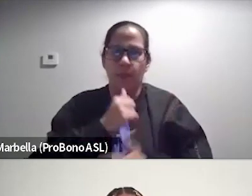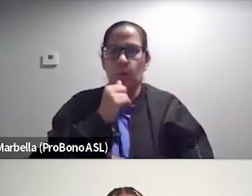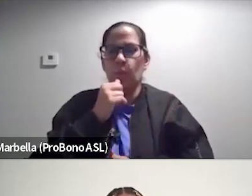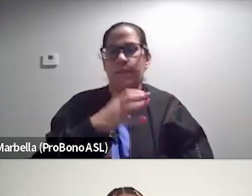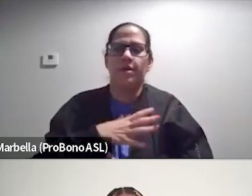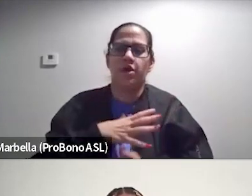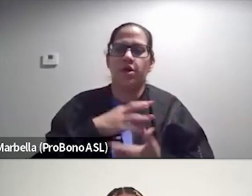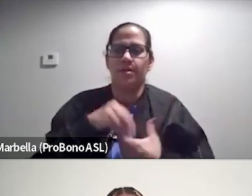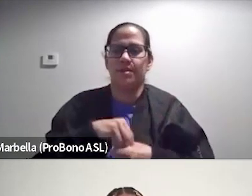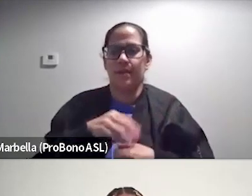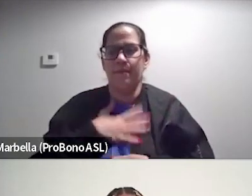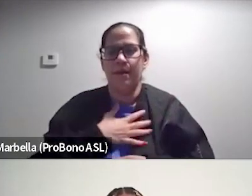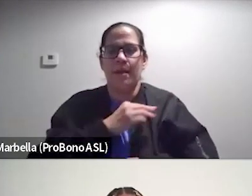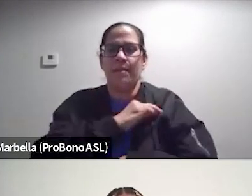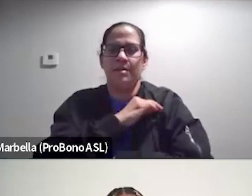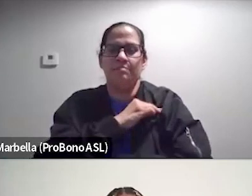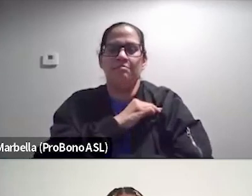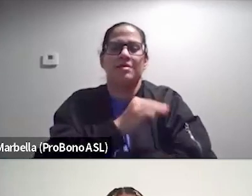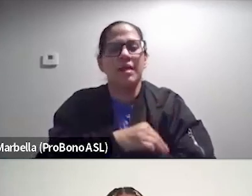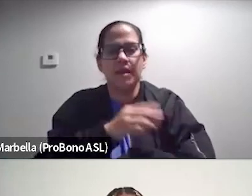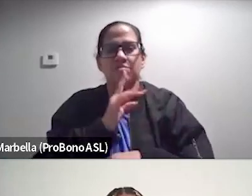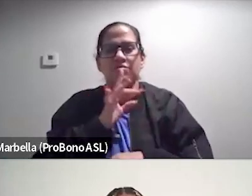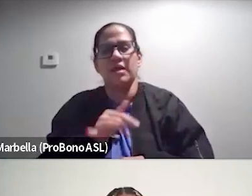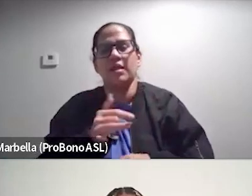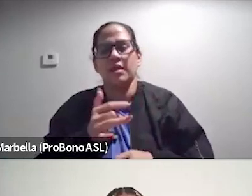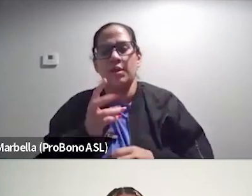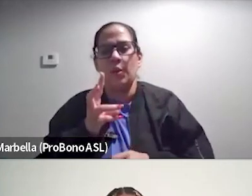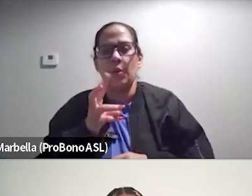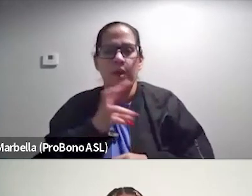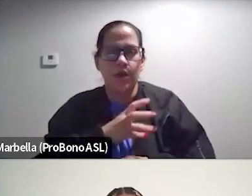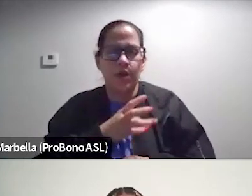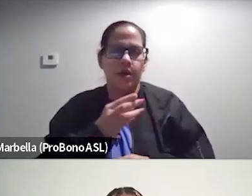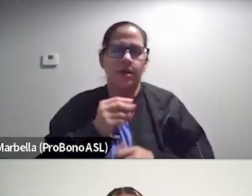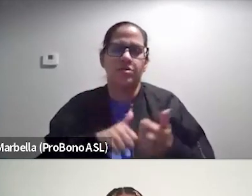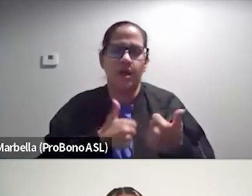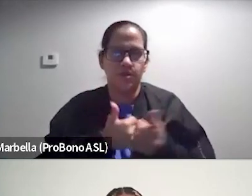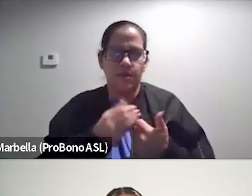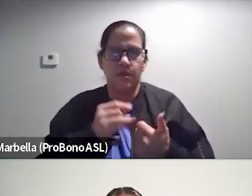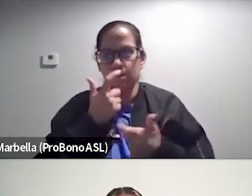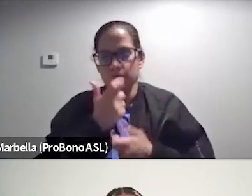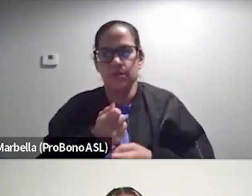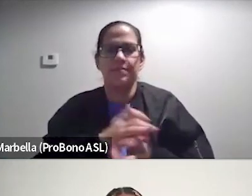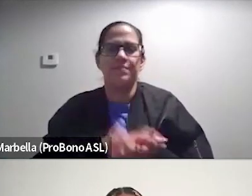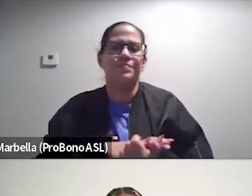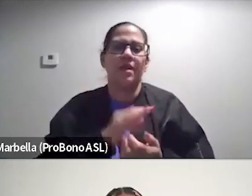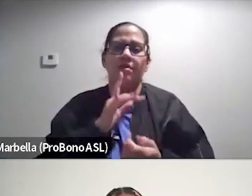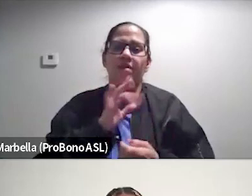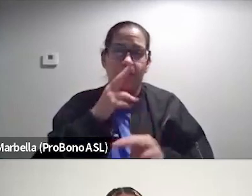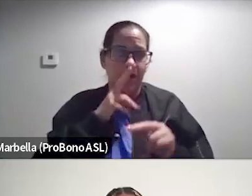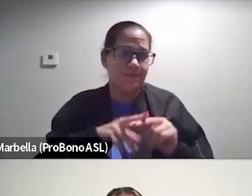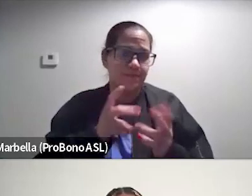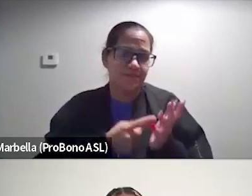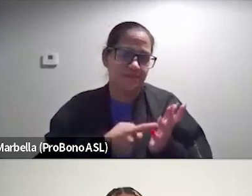inside of my masculinity has been really weird and, and challenging and interesting. And then sometimes it's really fun.